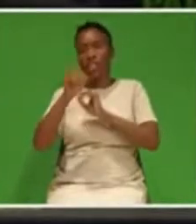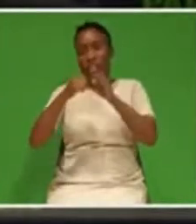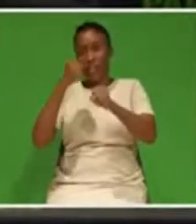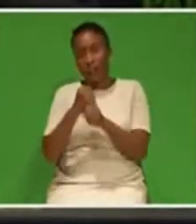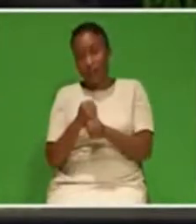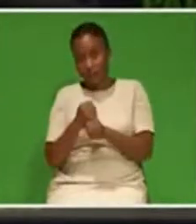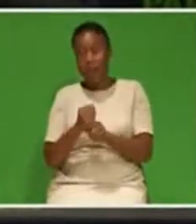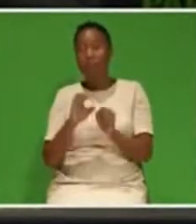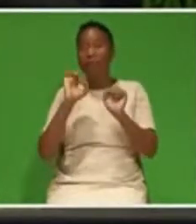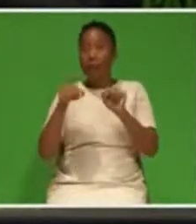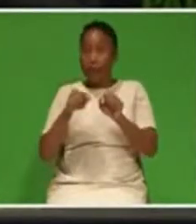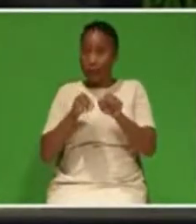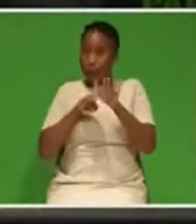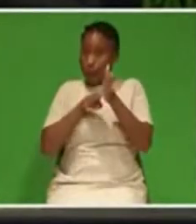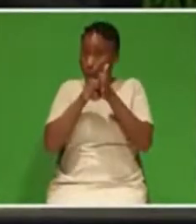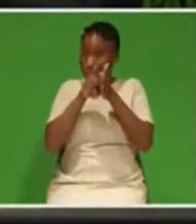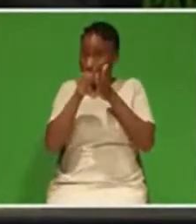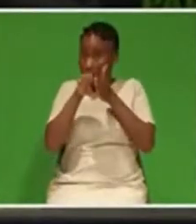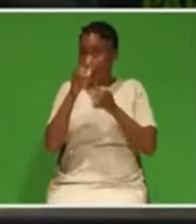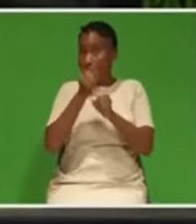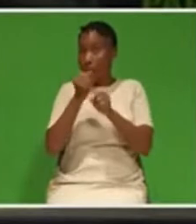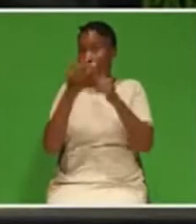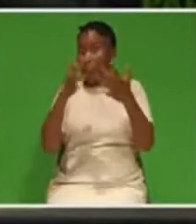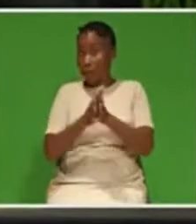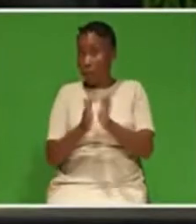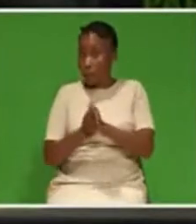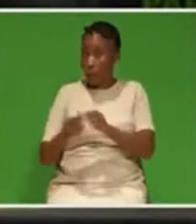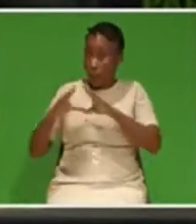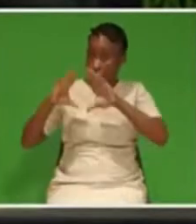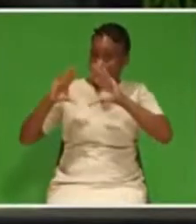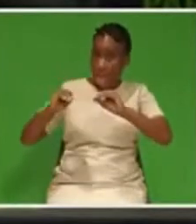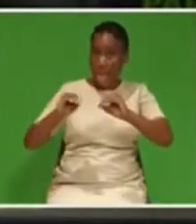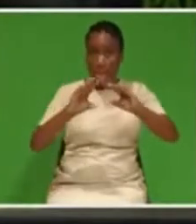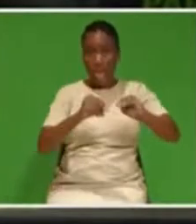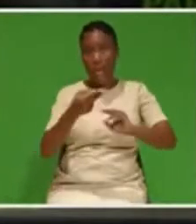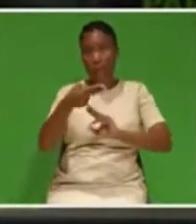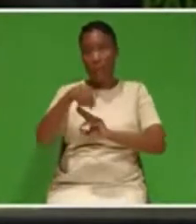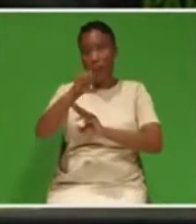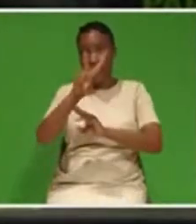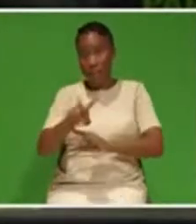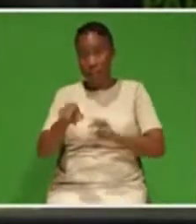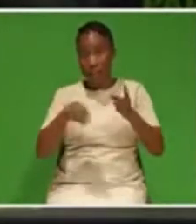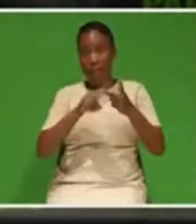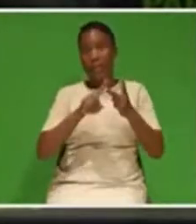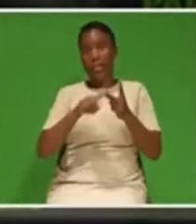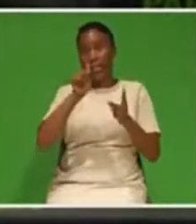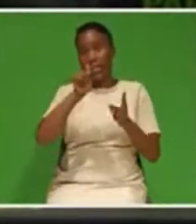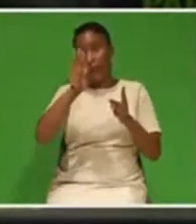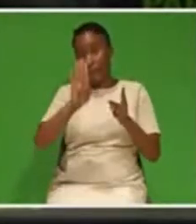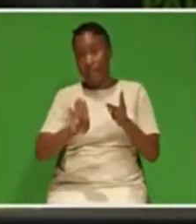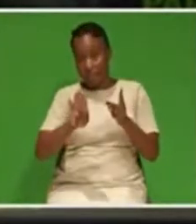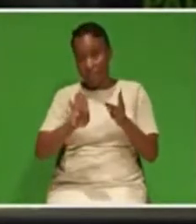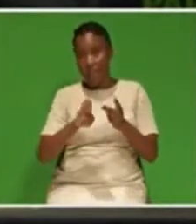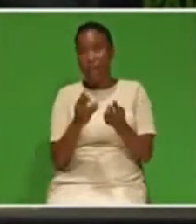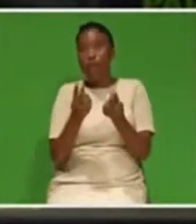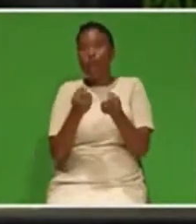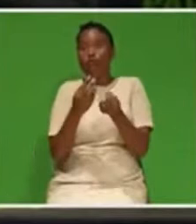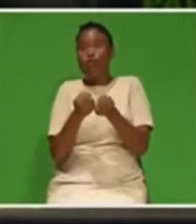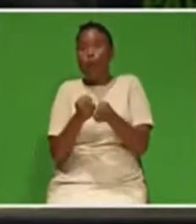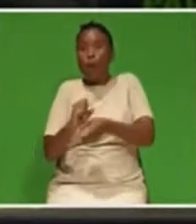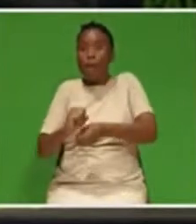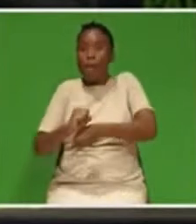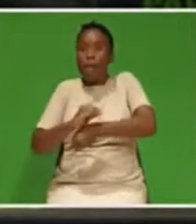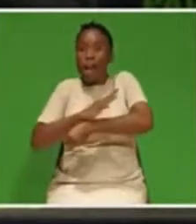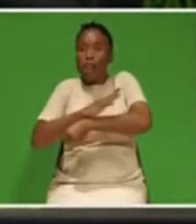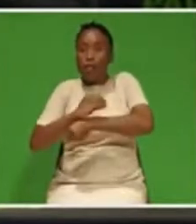progress in fighting HIV as well as tuberculosis, new infections are